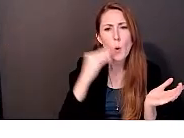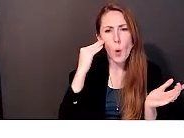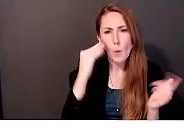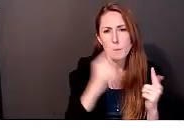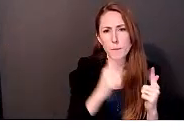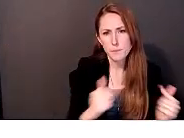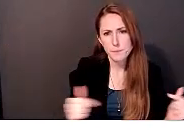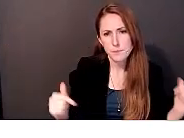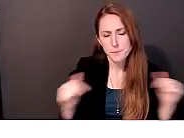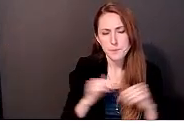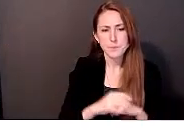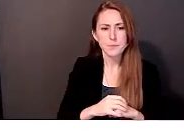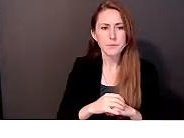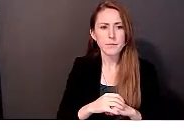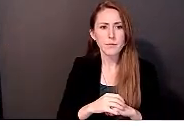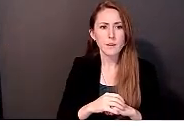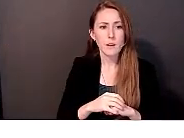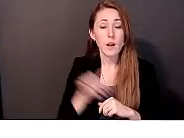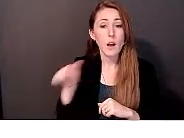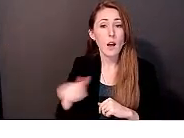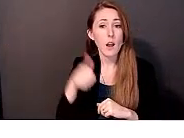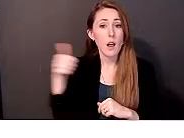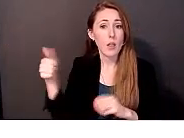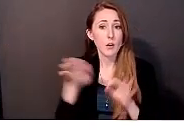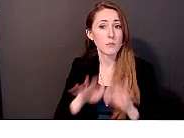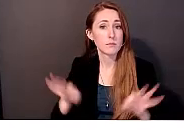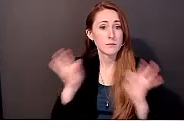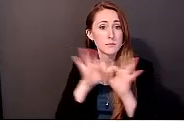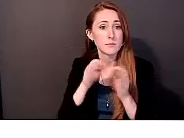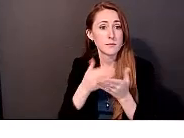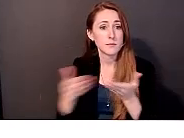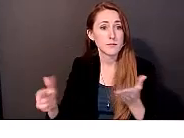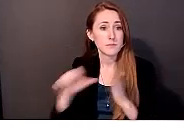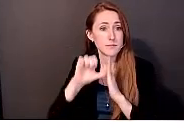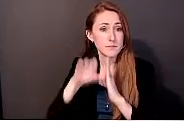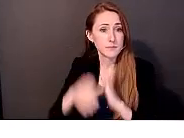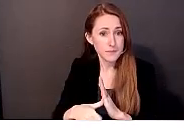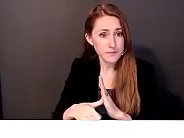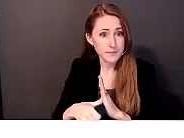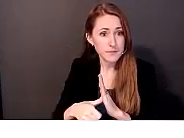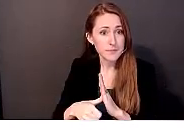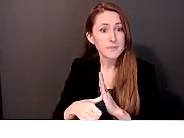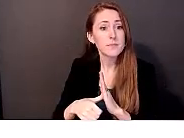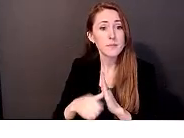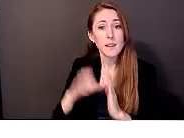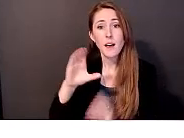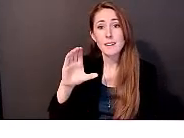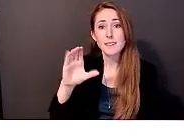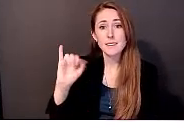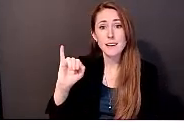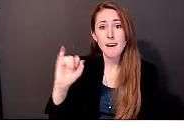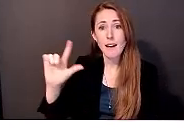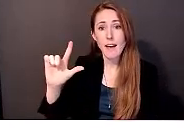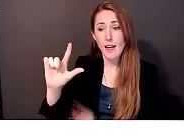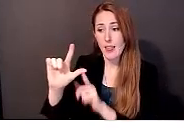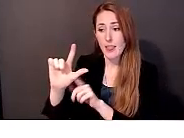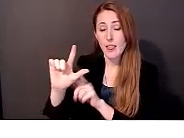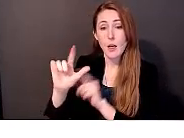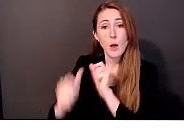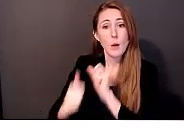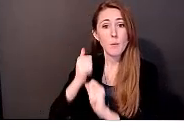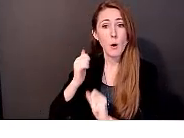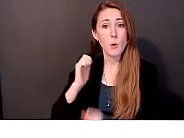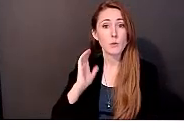Another thing that I'd like to point out is that in a cell, most or all of our services that we provide